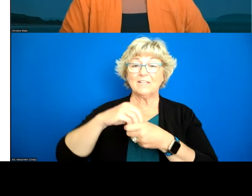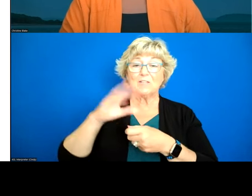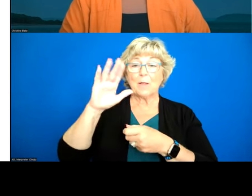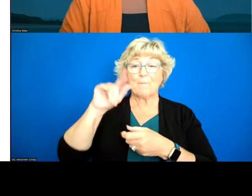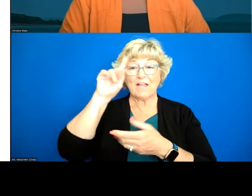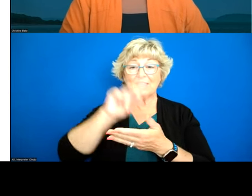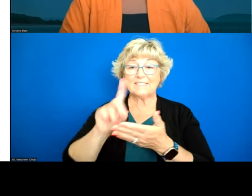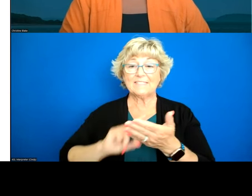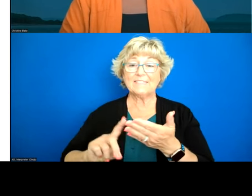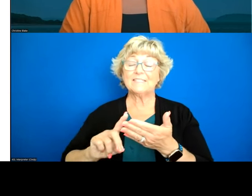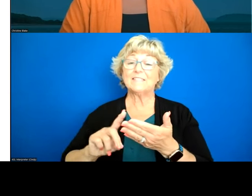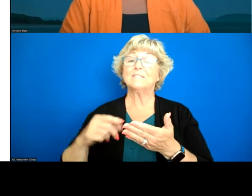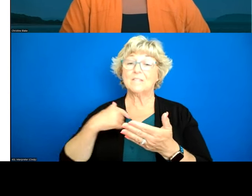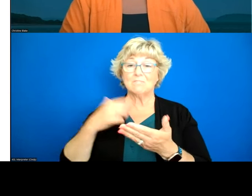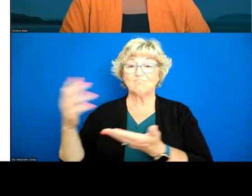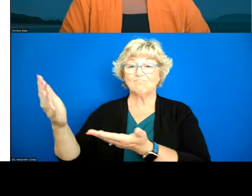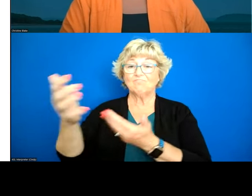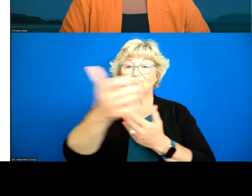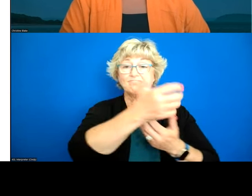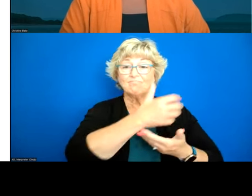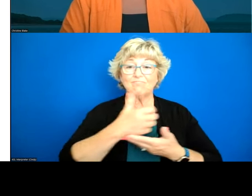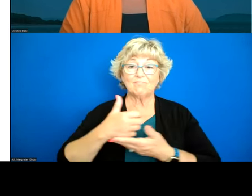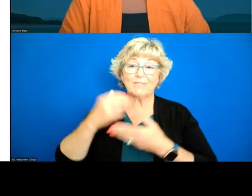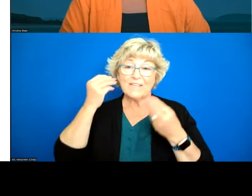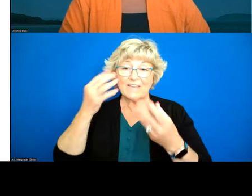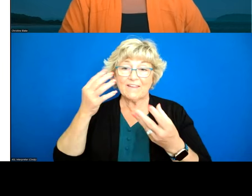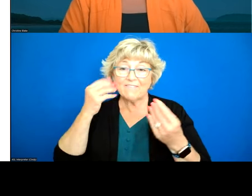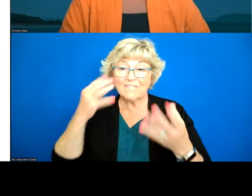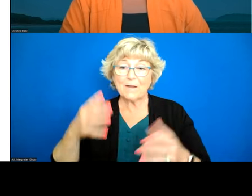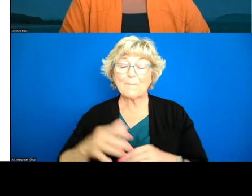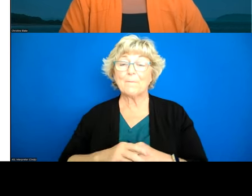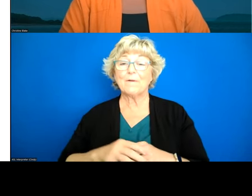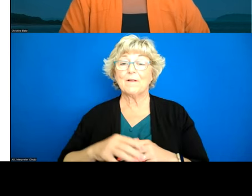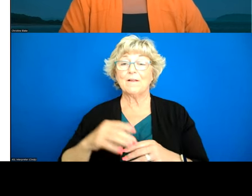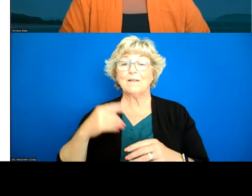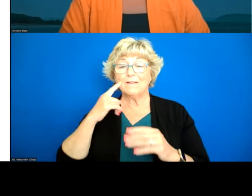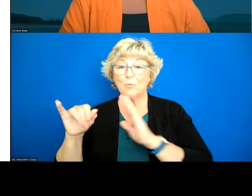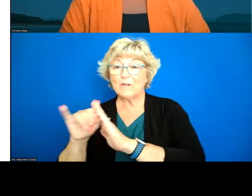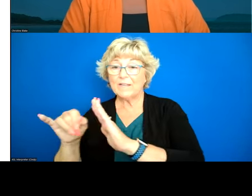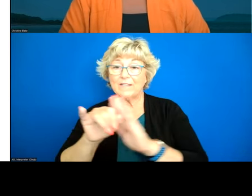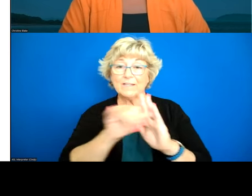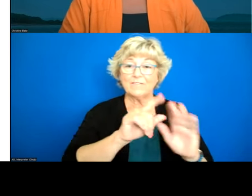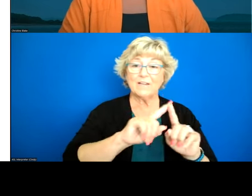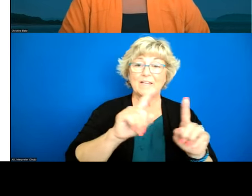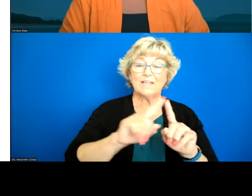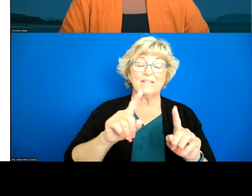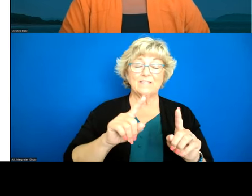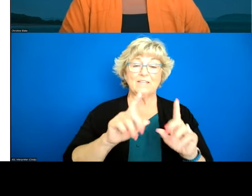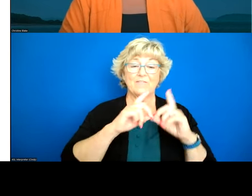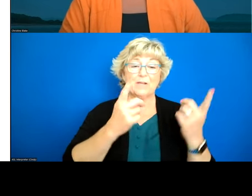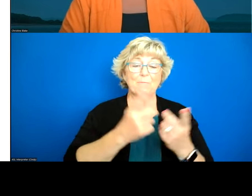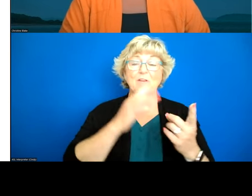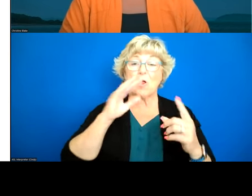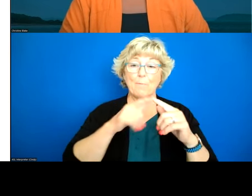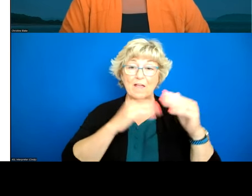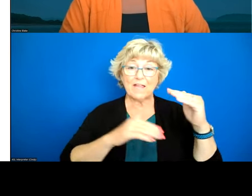we gathered information we identified which roles and levers each of our departments pulled when it came to equity